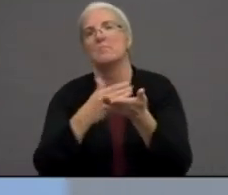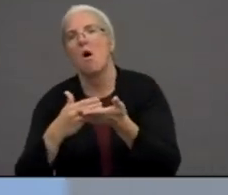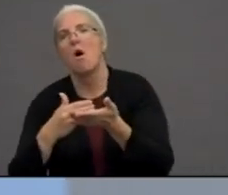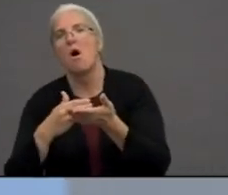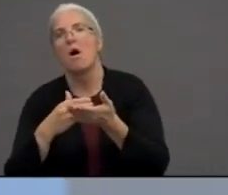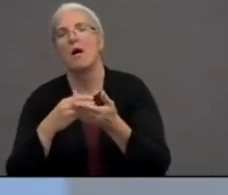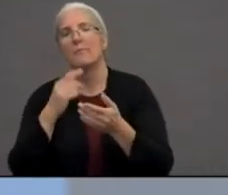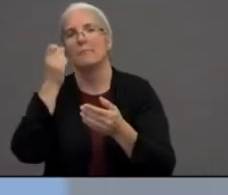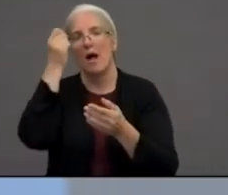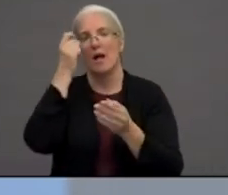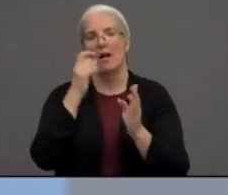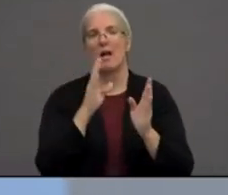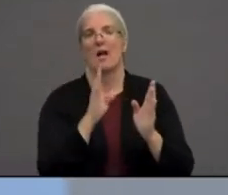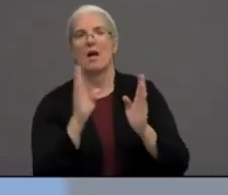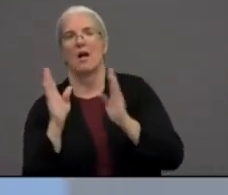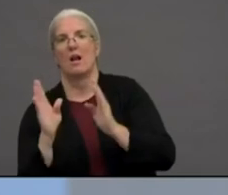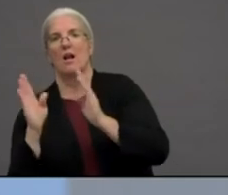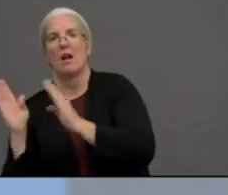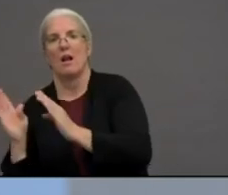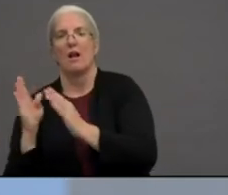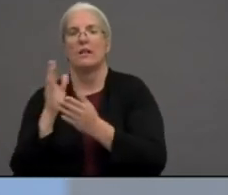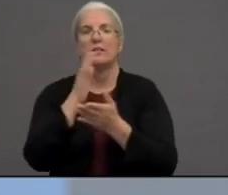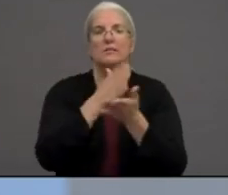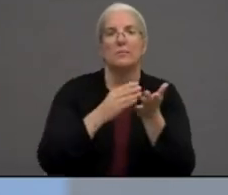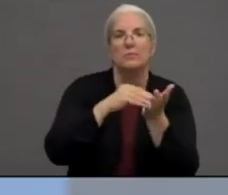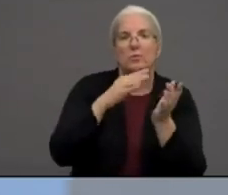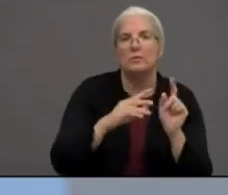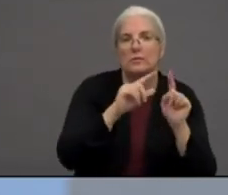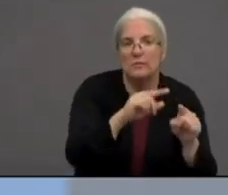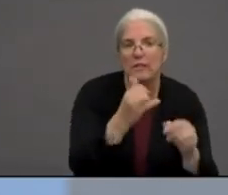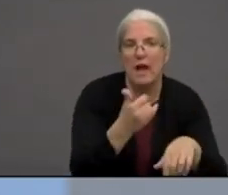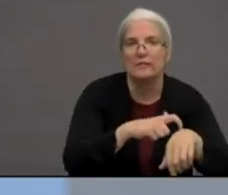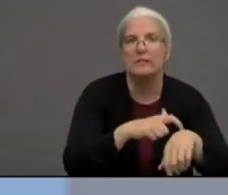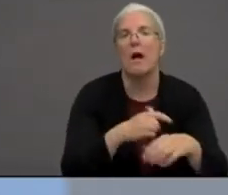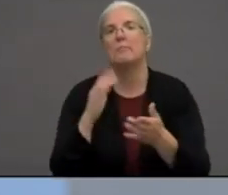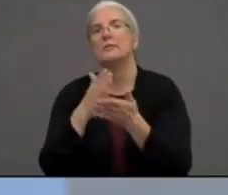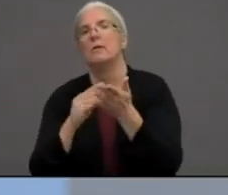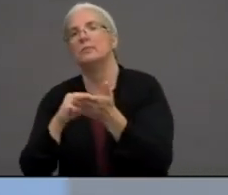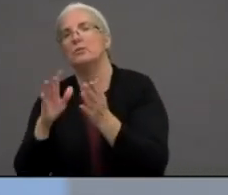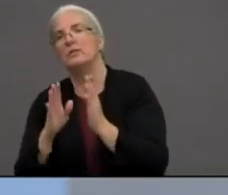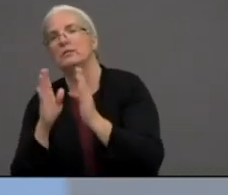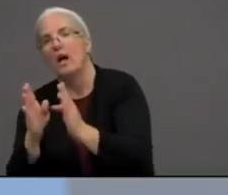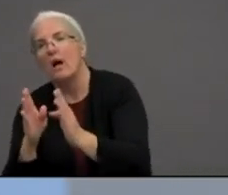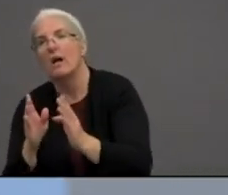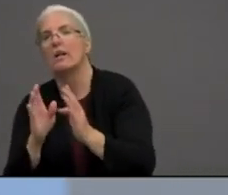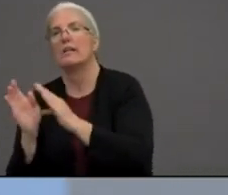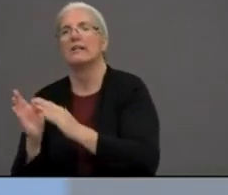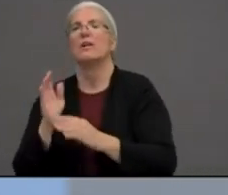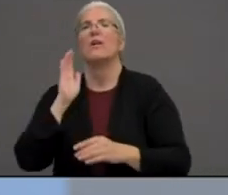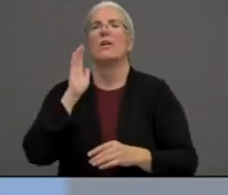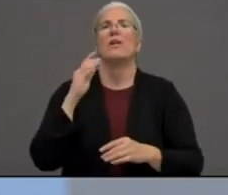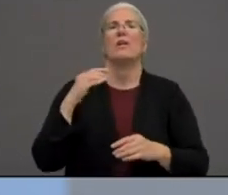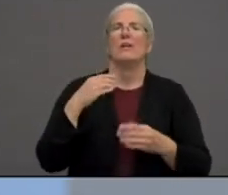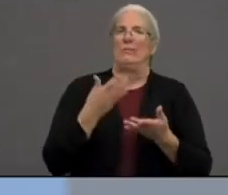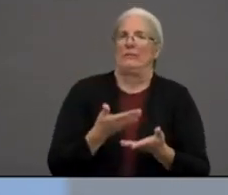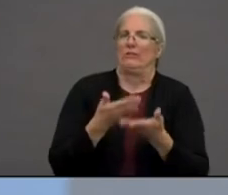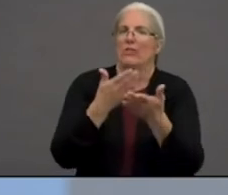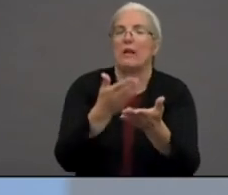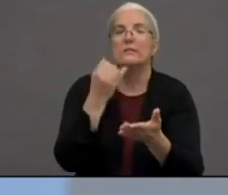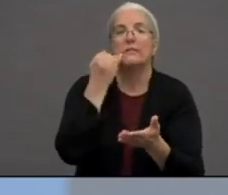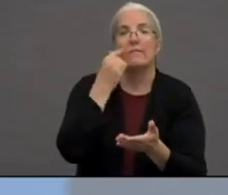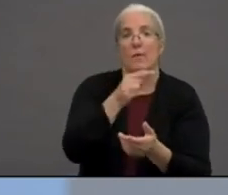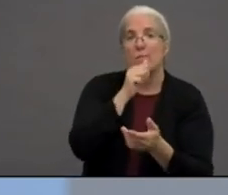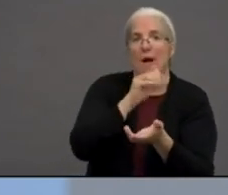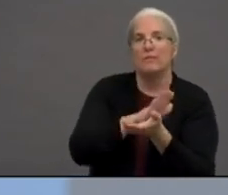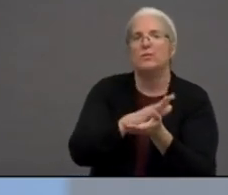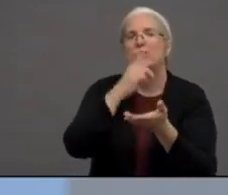asked that question. I would check in with your students' private school. Okay. And I'm not sure I'm going to have the opportunity to say it at the end,